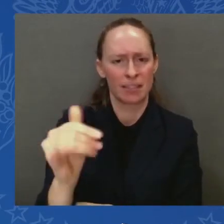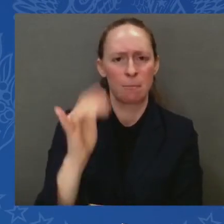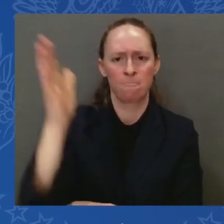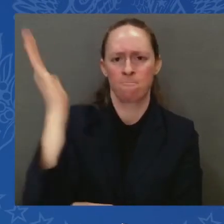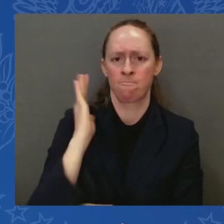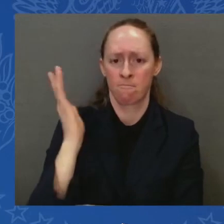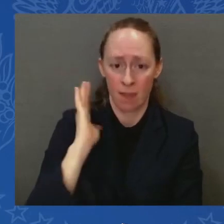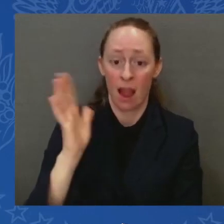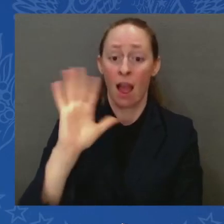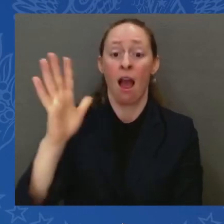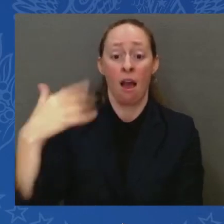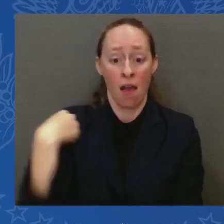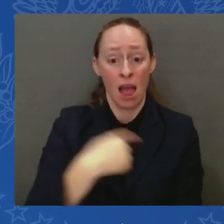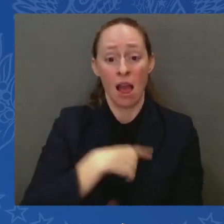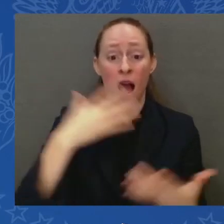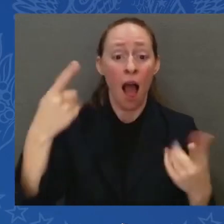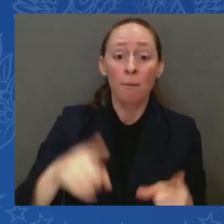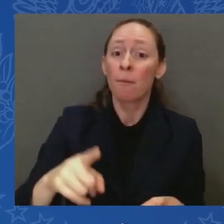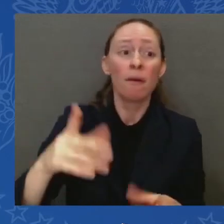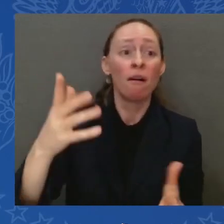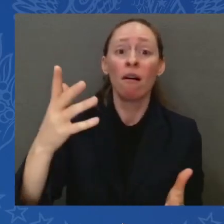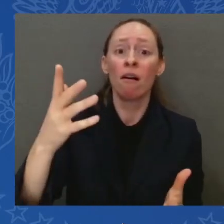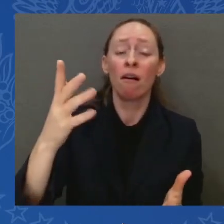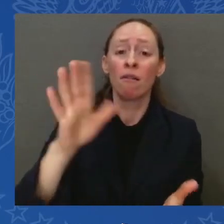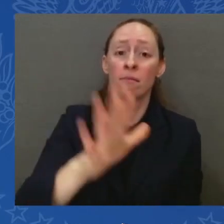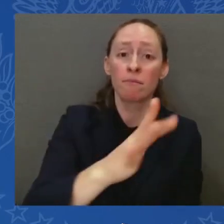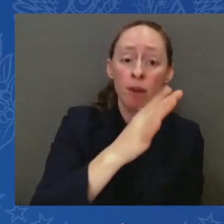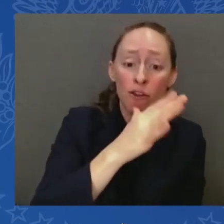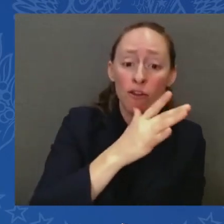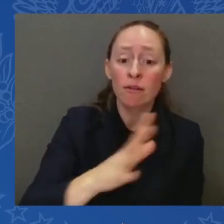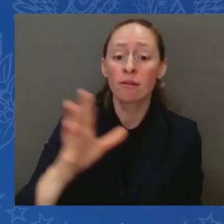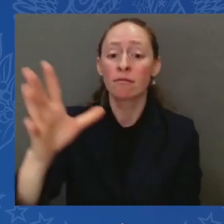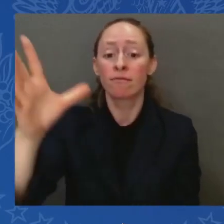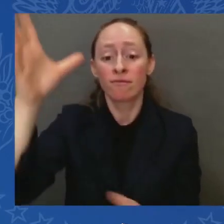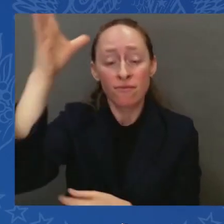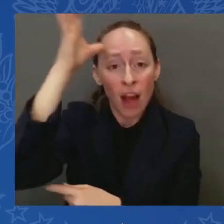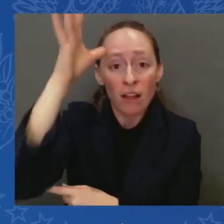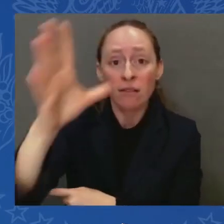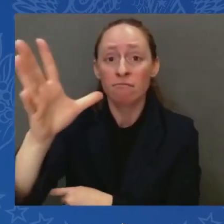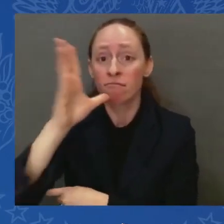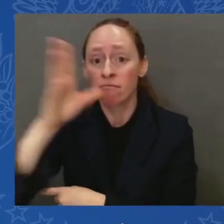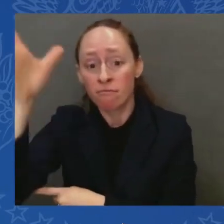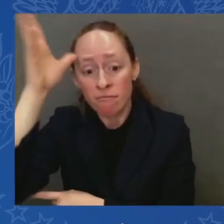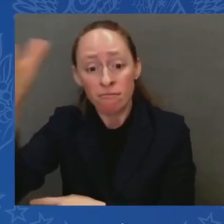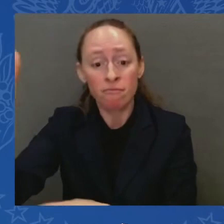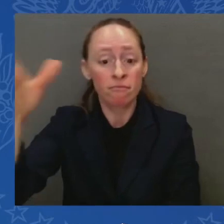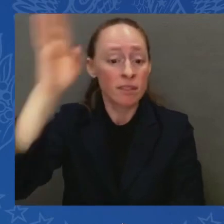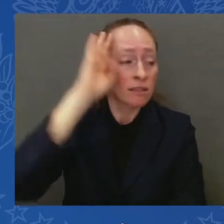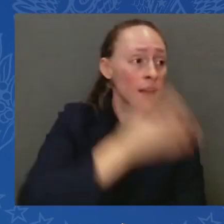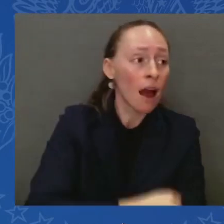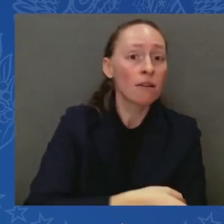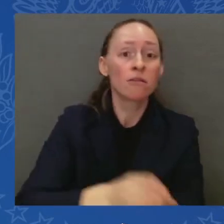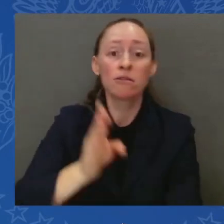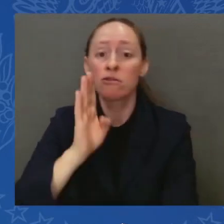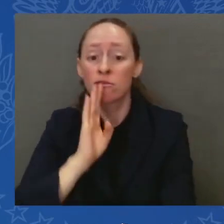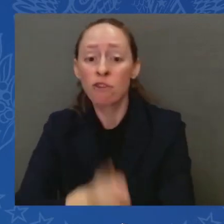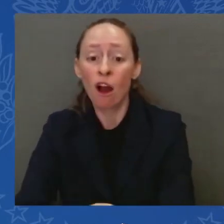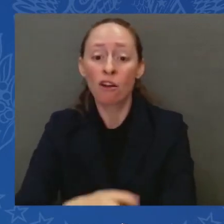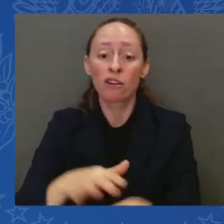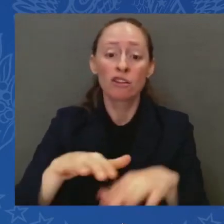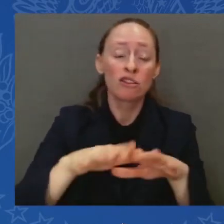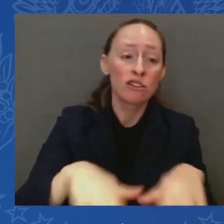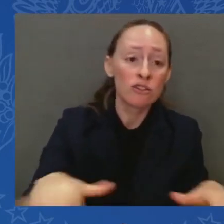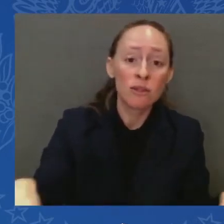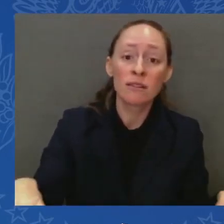sons, daughters, children, even babies, and not scream out for justice. Justice must be done.